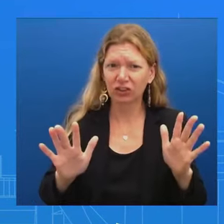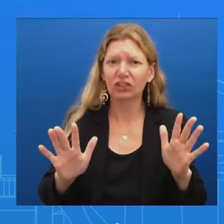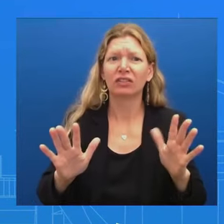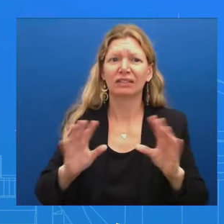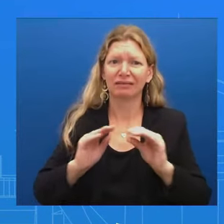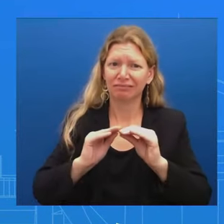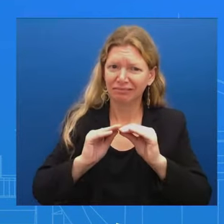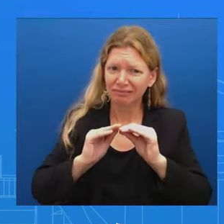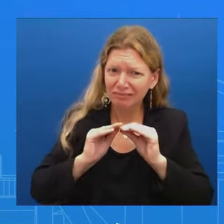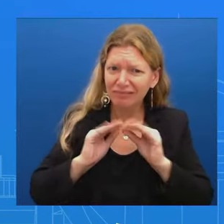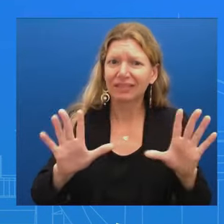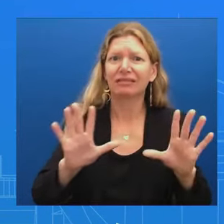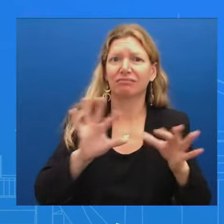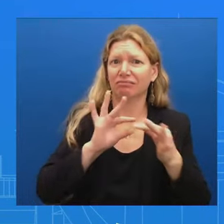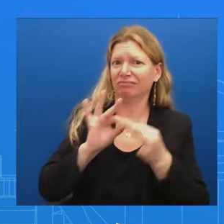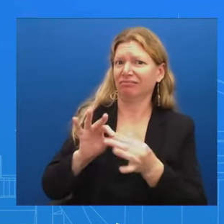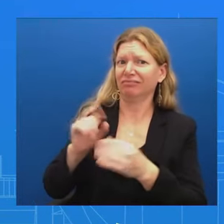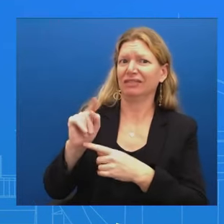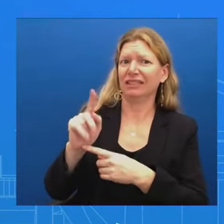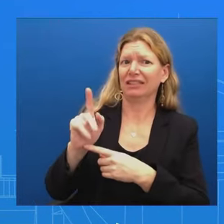so just want to be super, super mindful